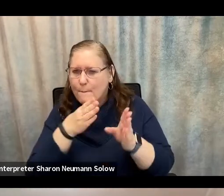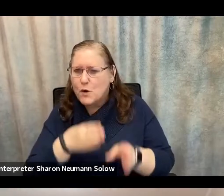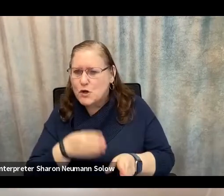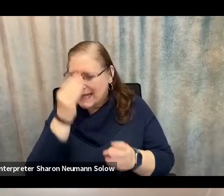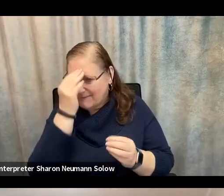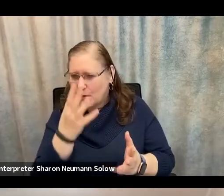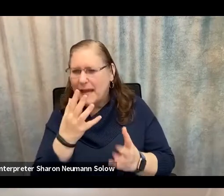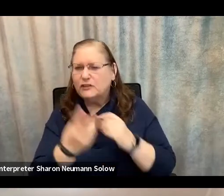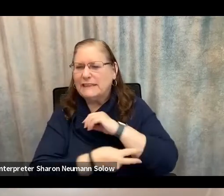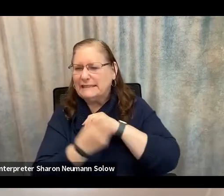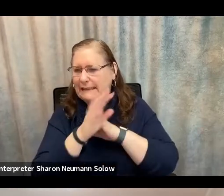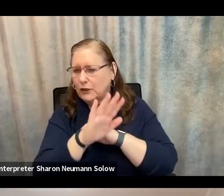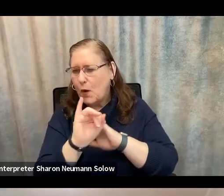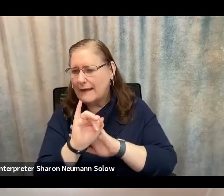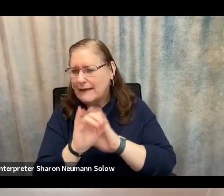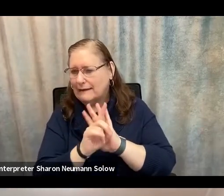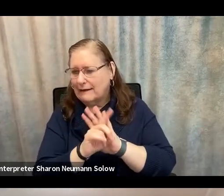steal your identity.